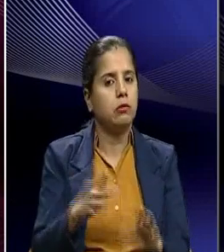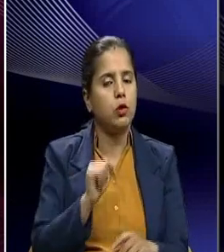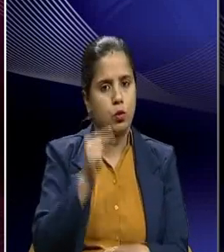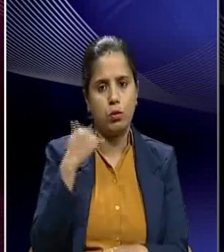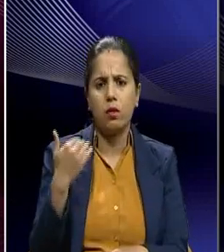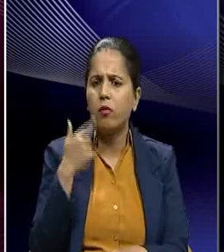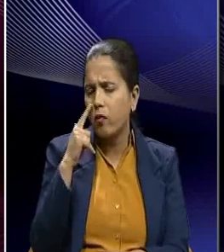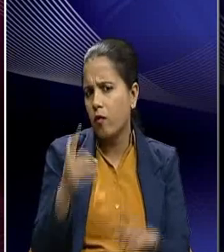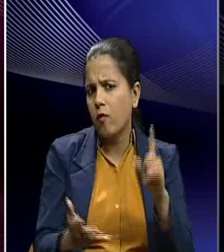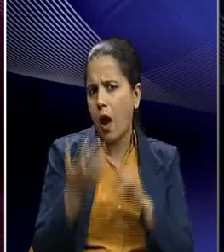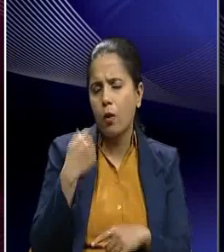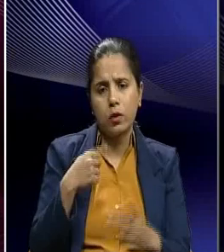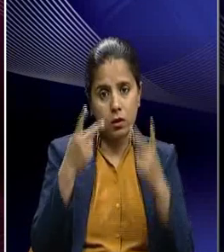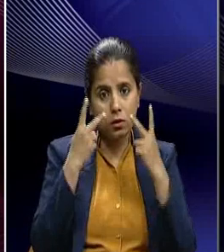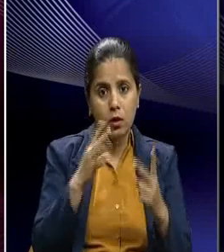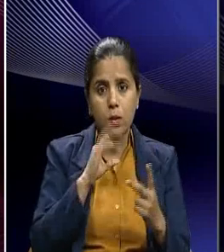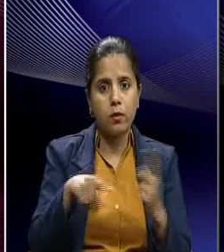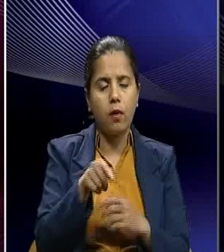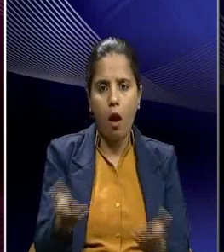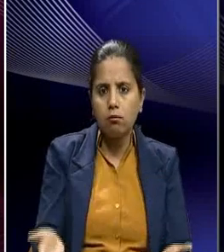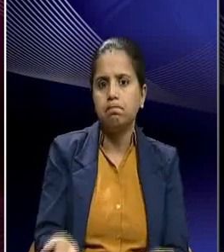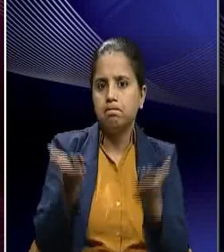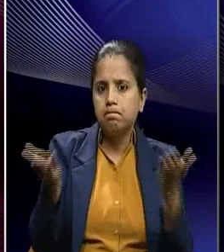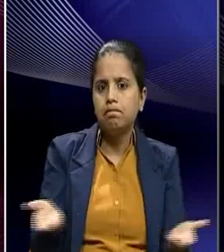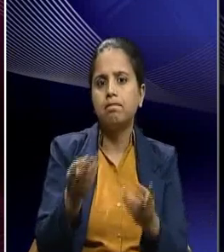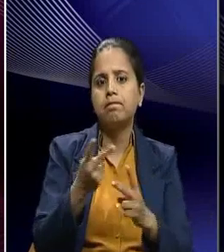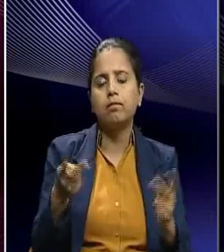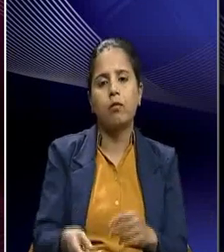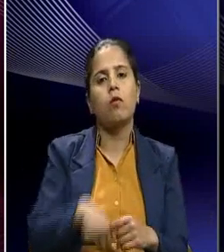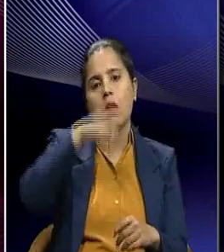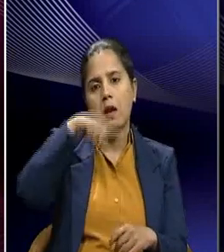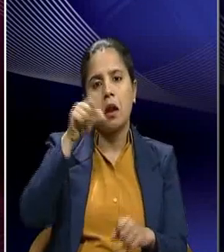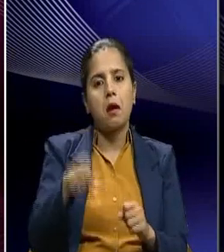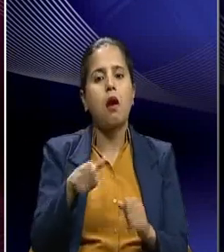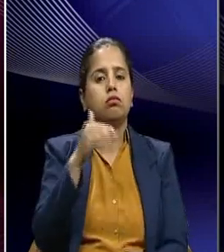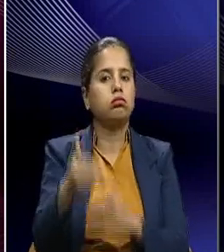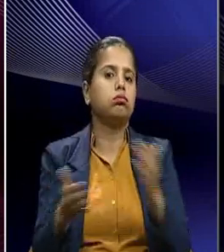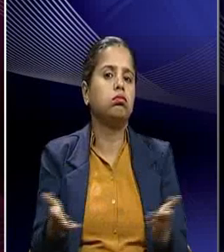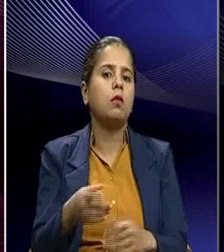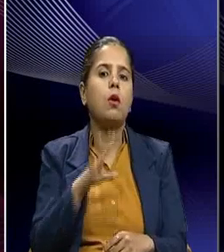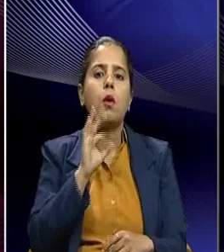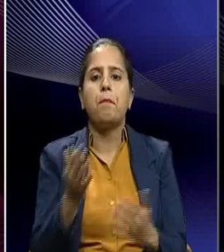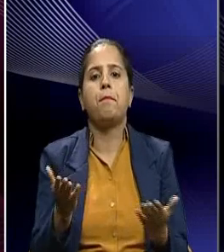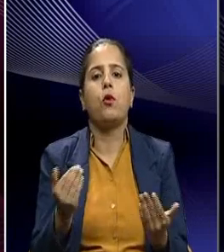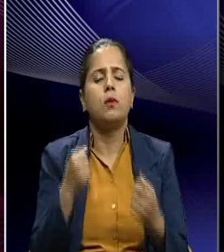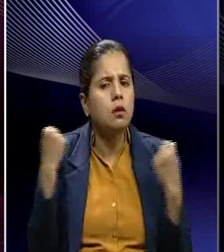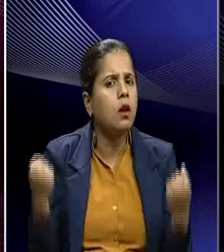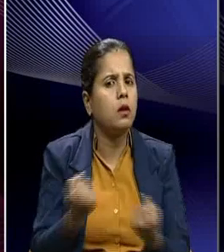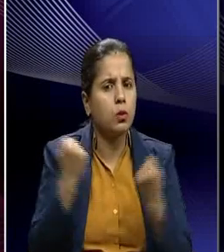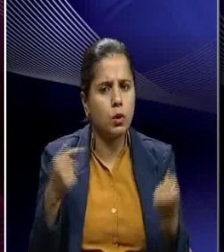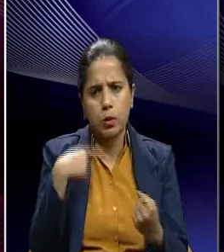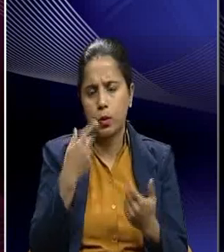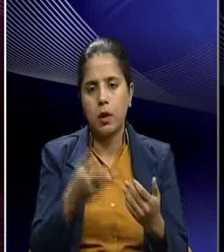we find that the kind of upliftment of the country which could take place because of the efforts of